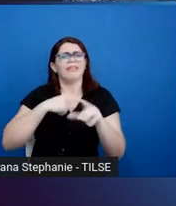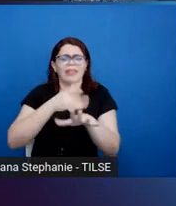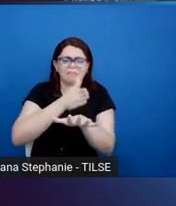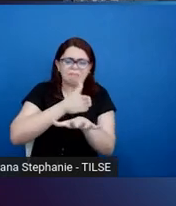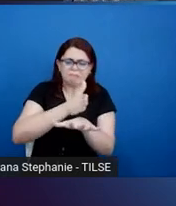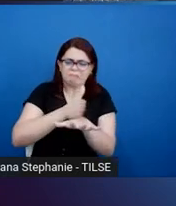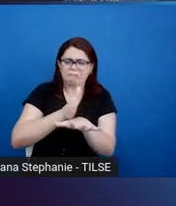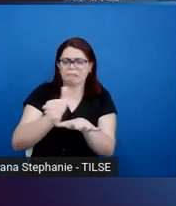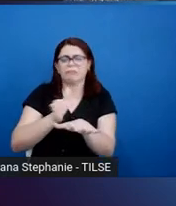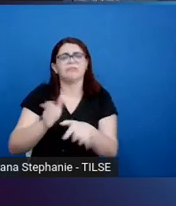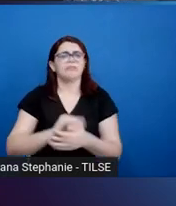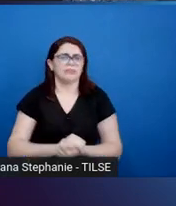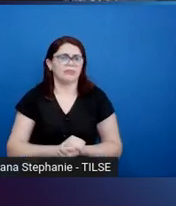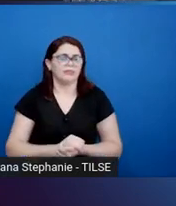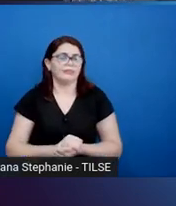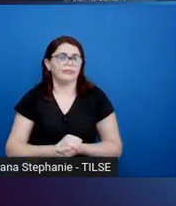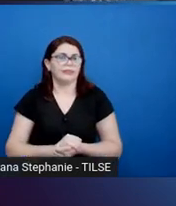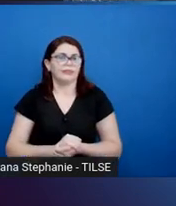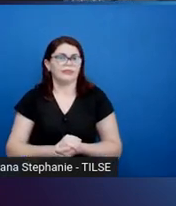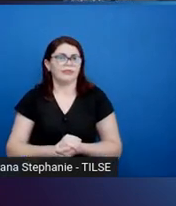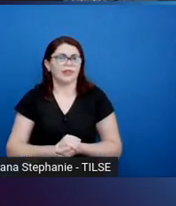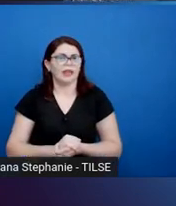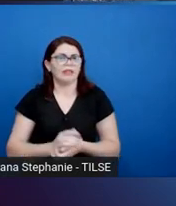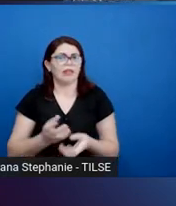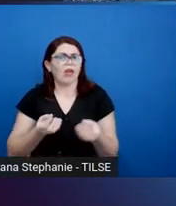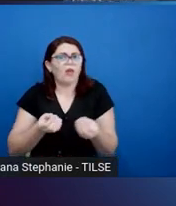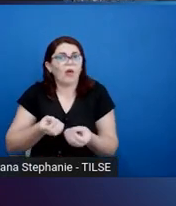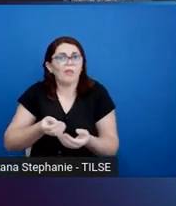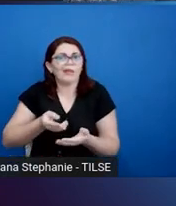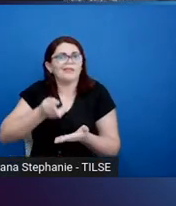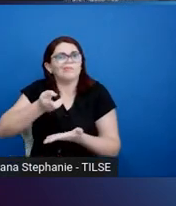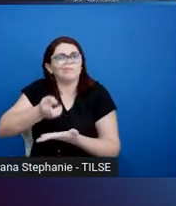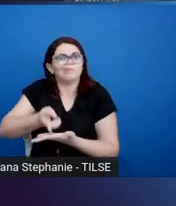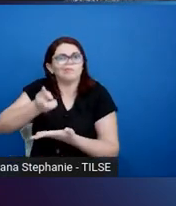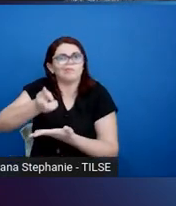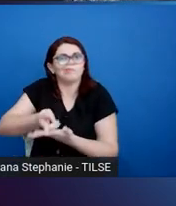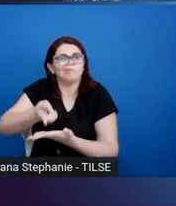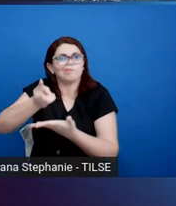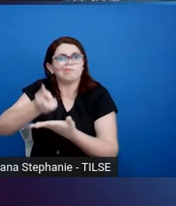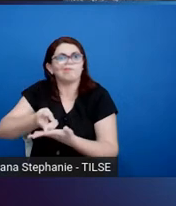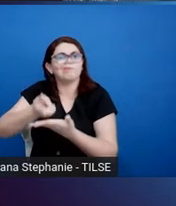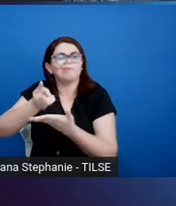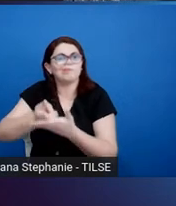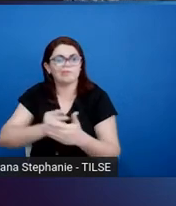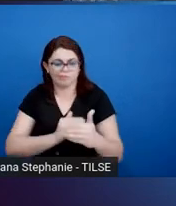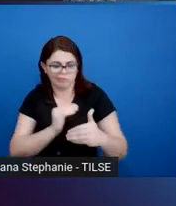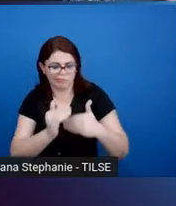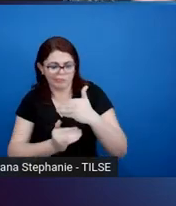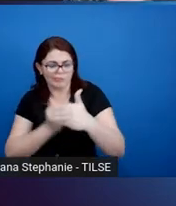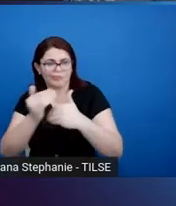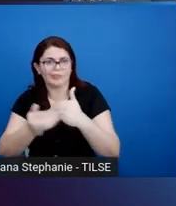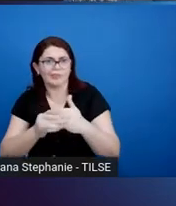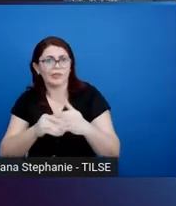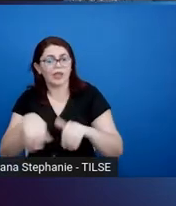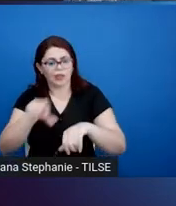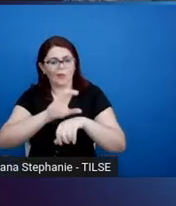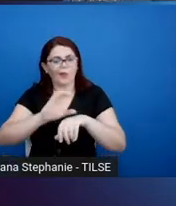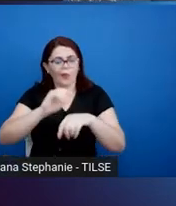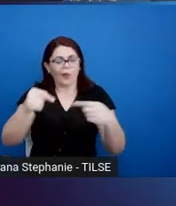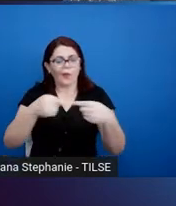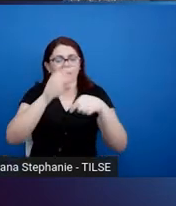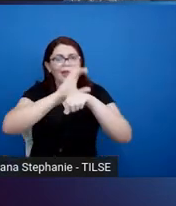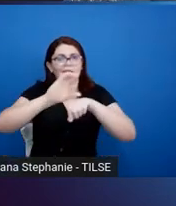So a continuum is the way that people frequently talk about courses where language and content